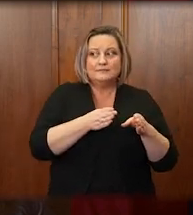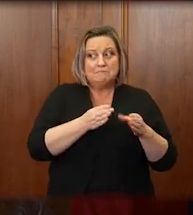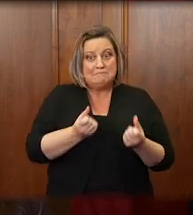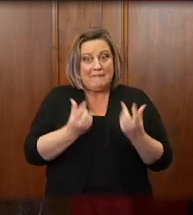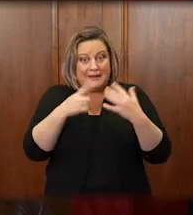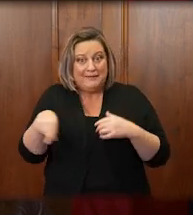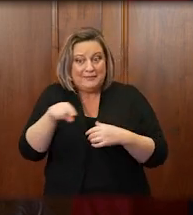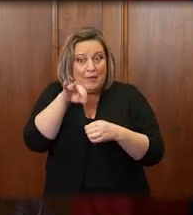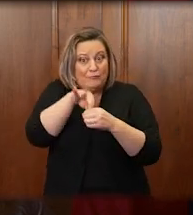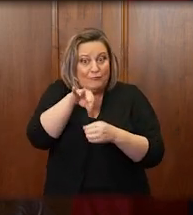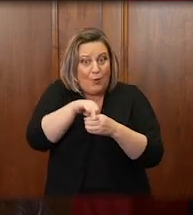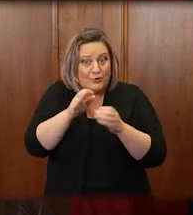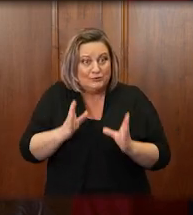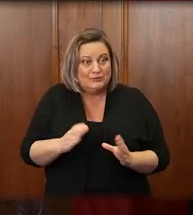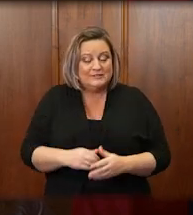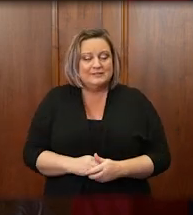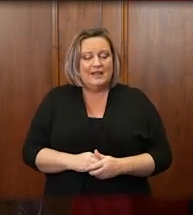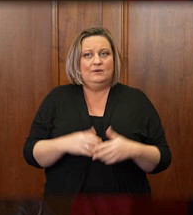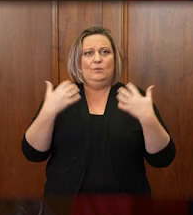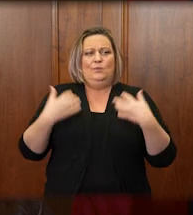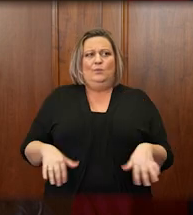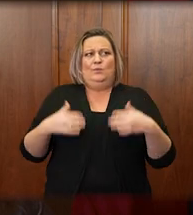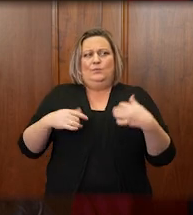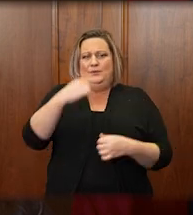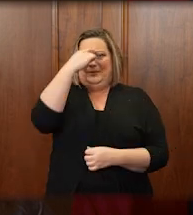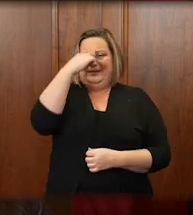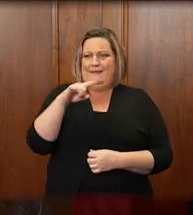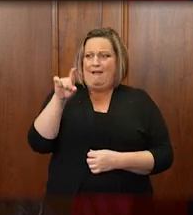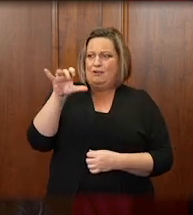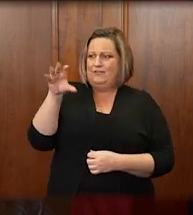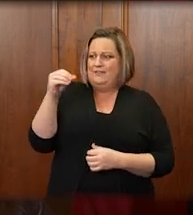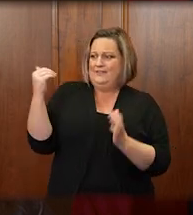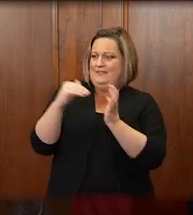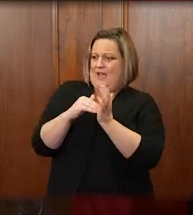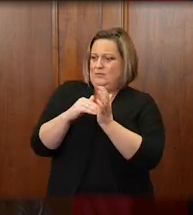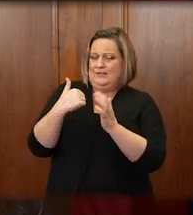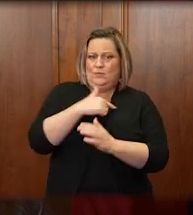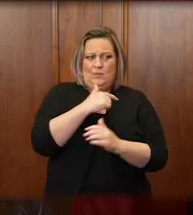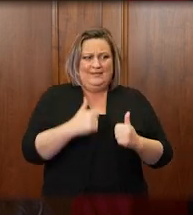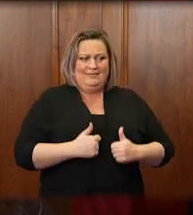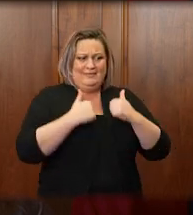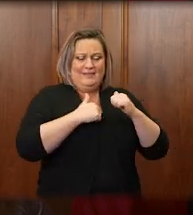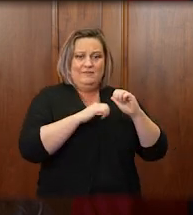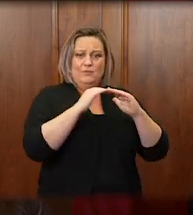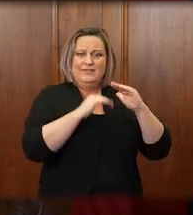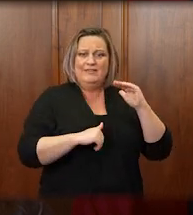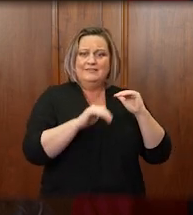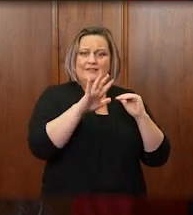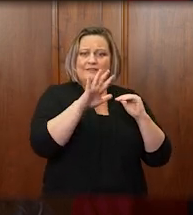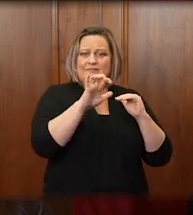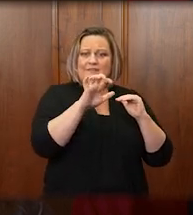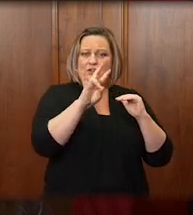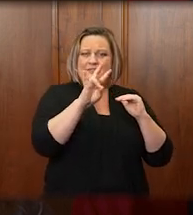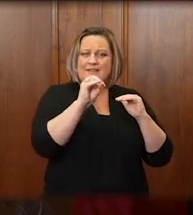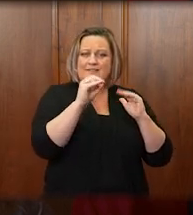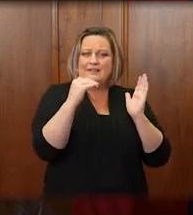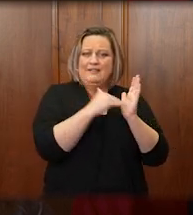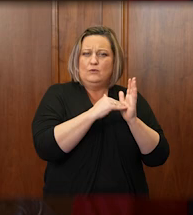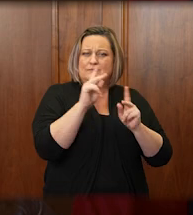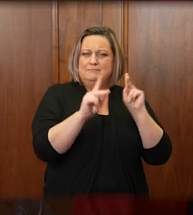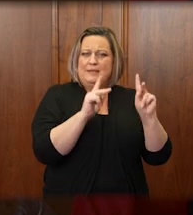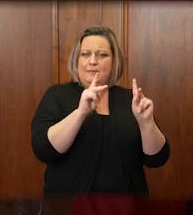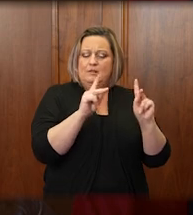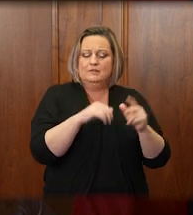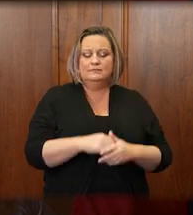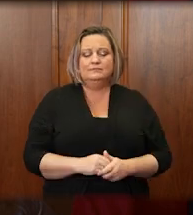And that number is pretty startling when you think that we live in a state of slightly less than 570,000 people. The